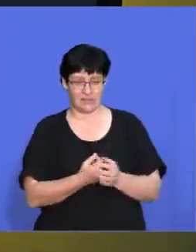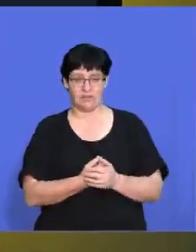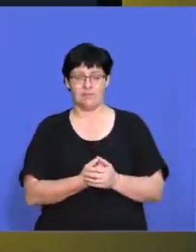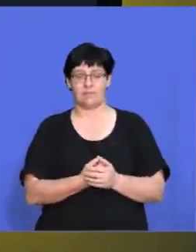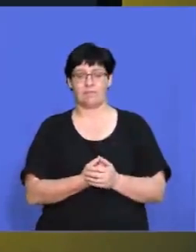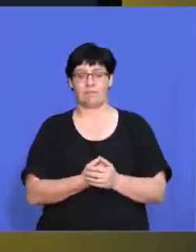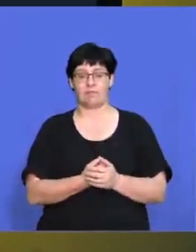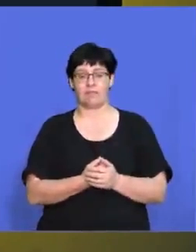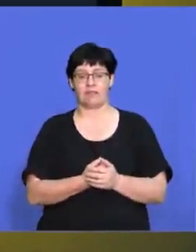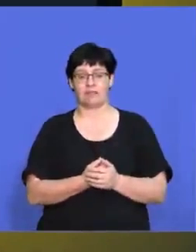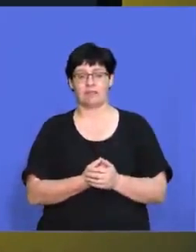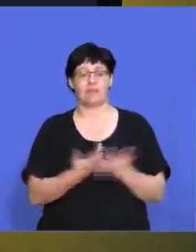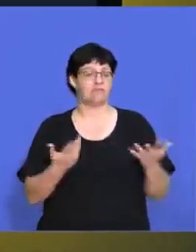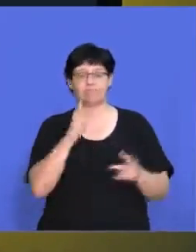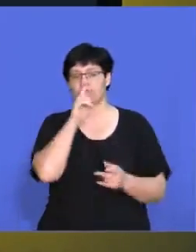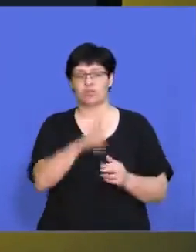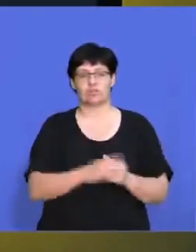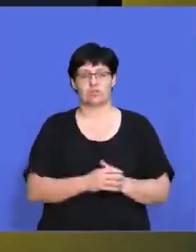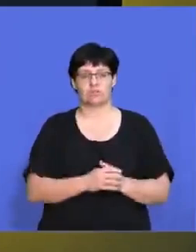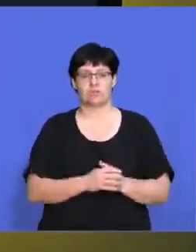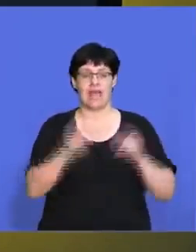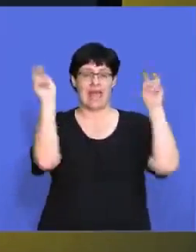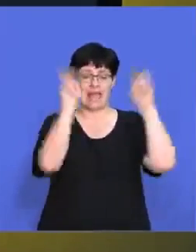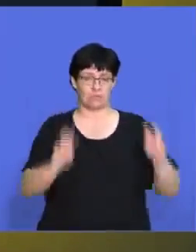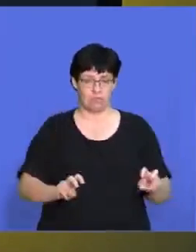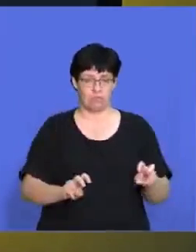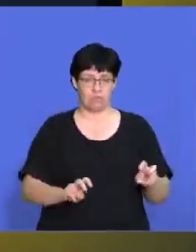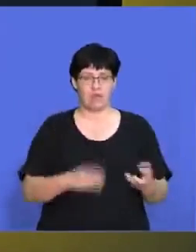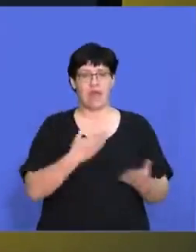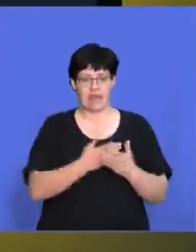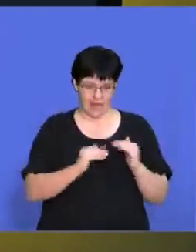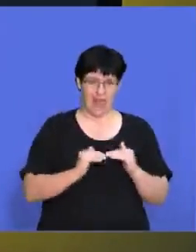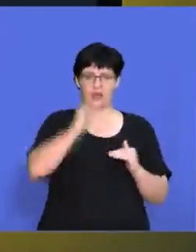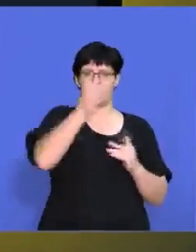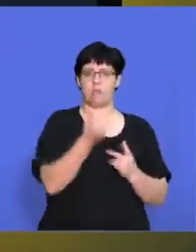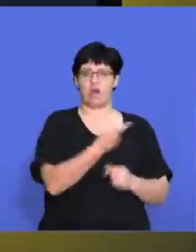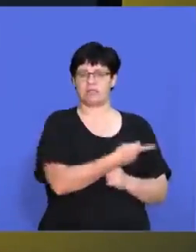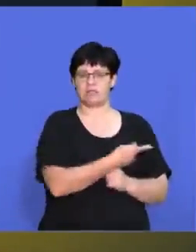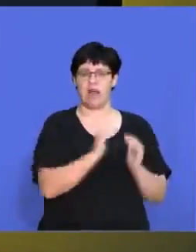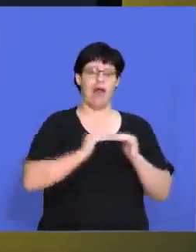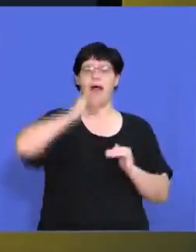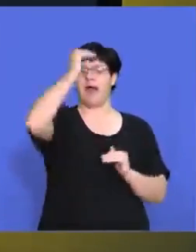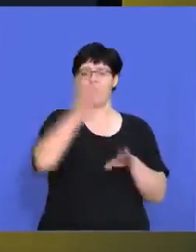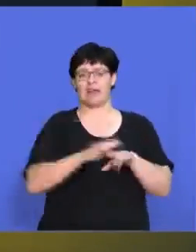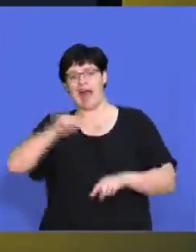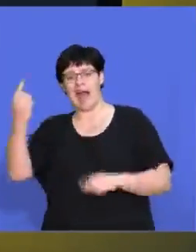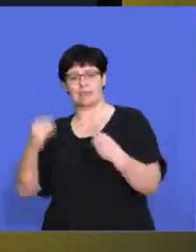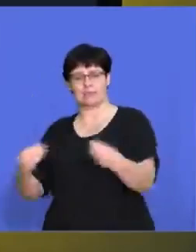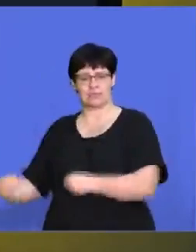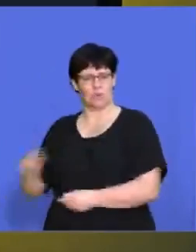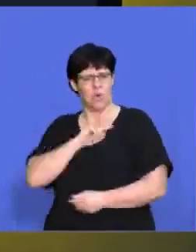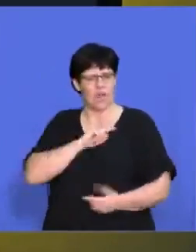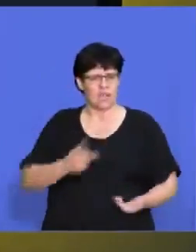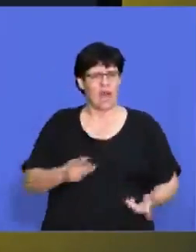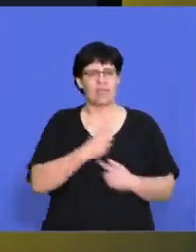If you look at Eskom, they're able to increase their prices a lot higher than other businesses because they are the only